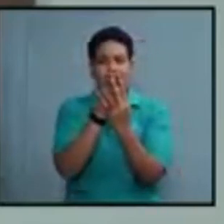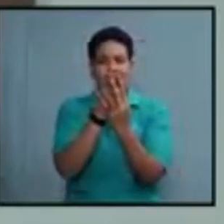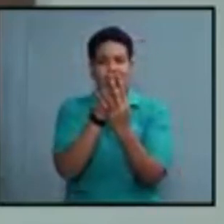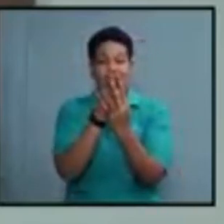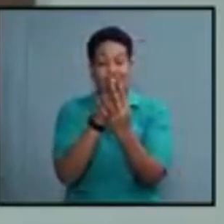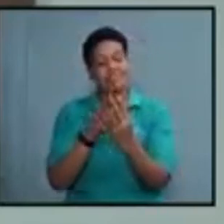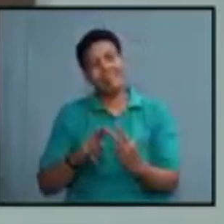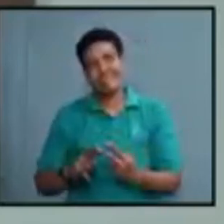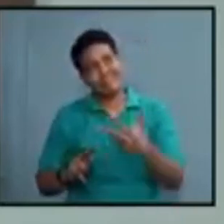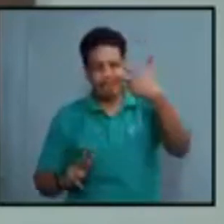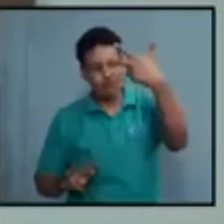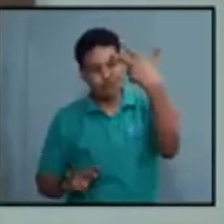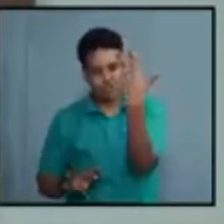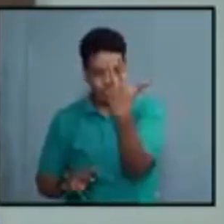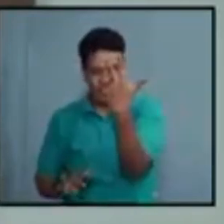Three ways, actually.